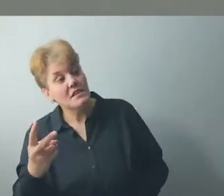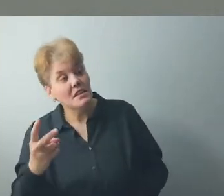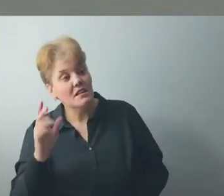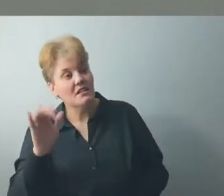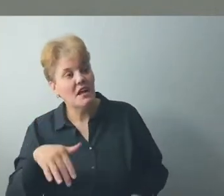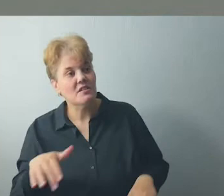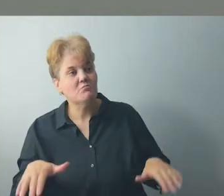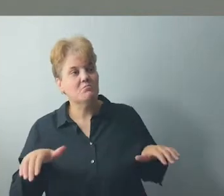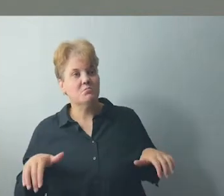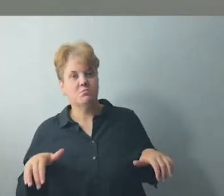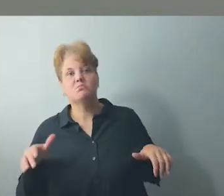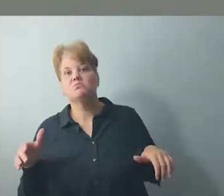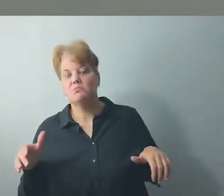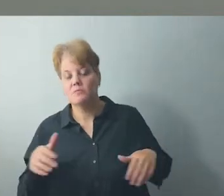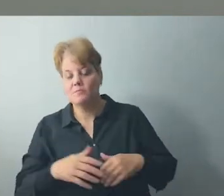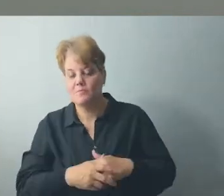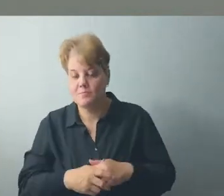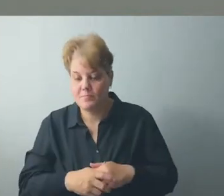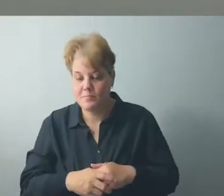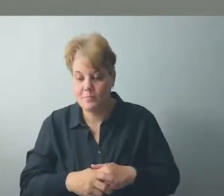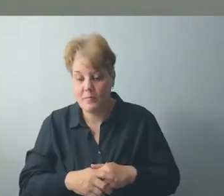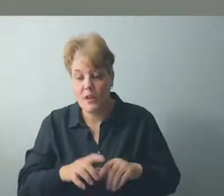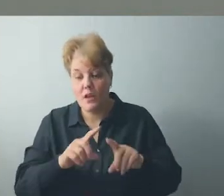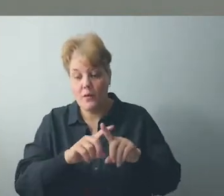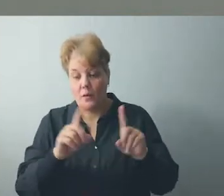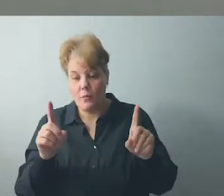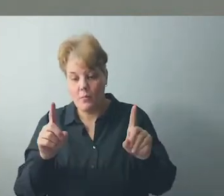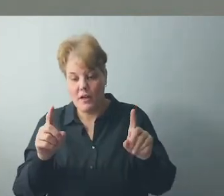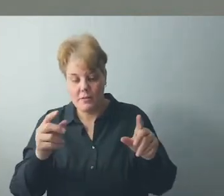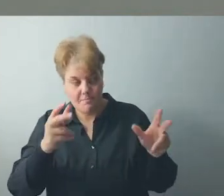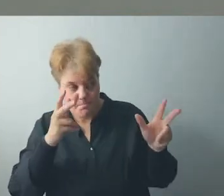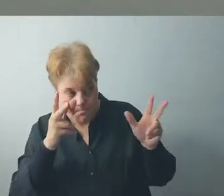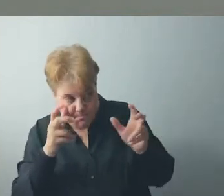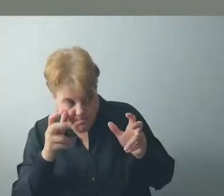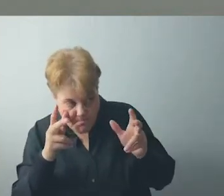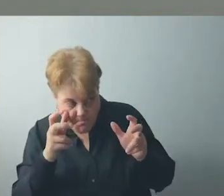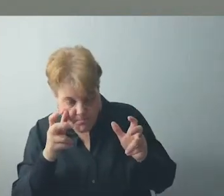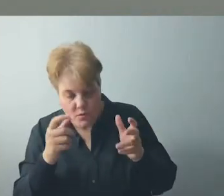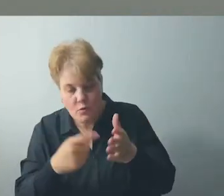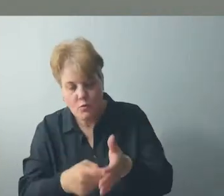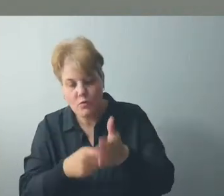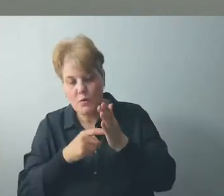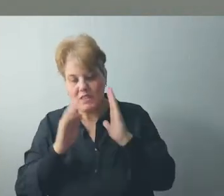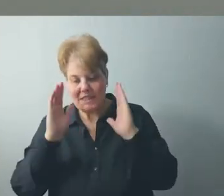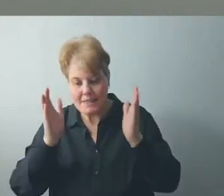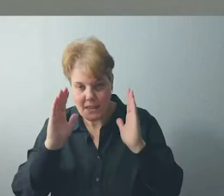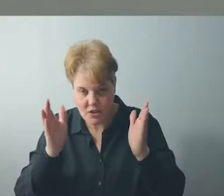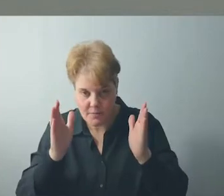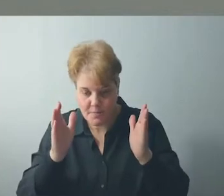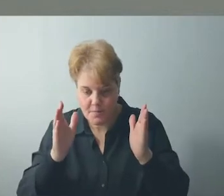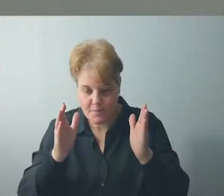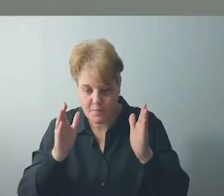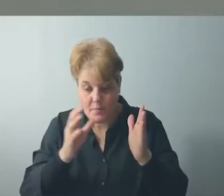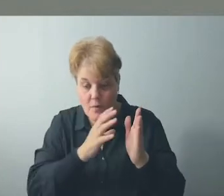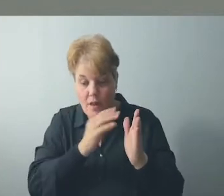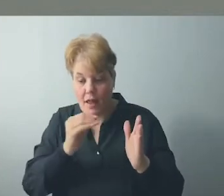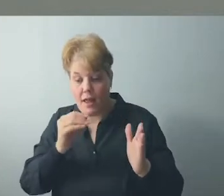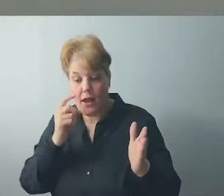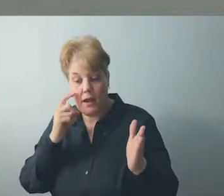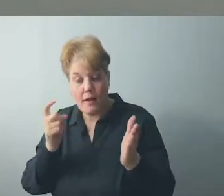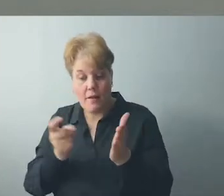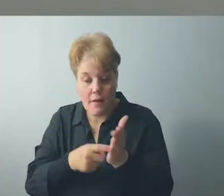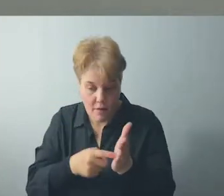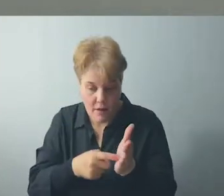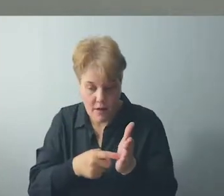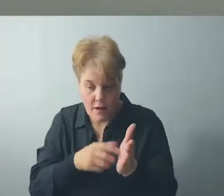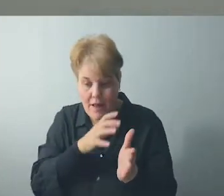noise someone is making. To listen is to give one's attention to, to make notice of and act